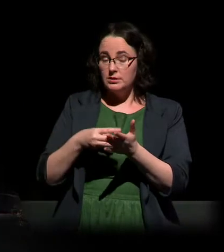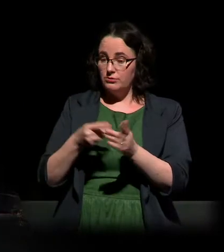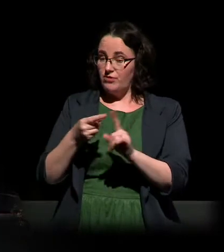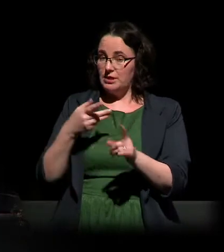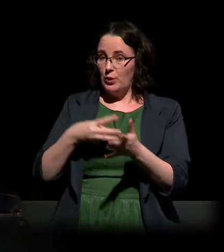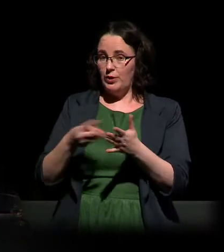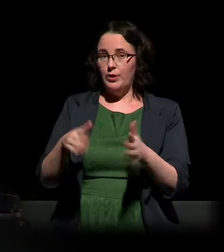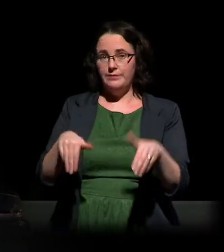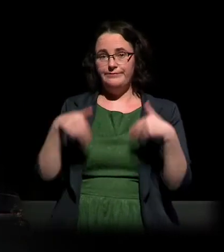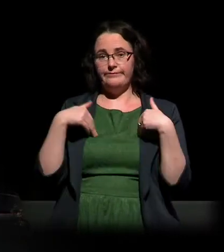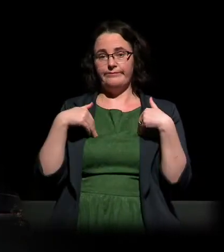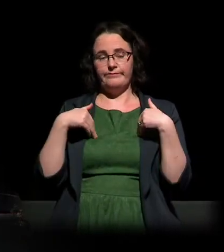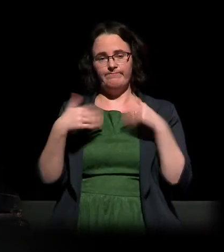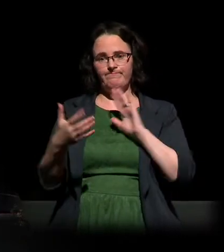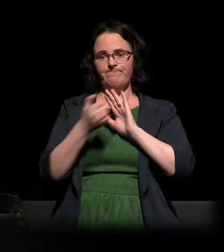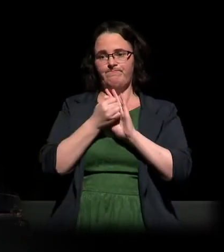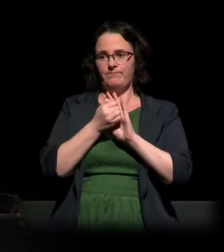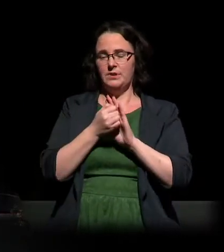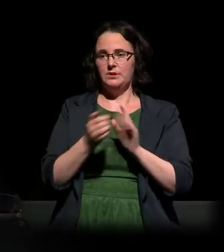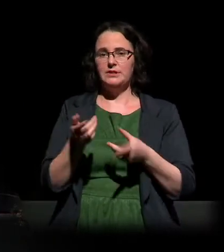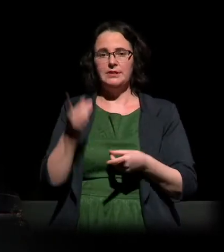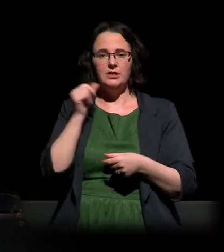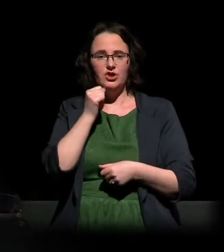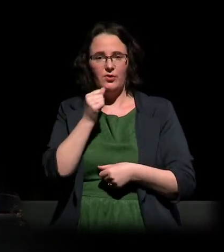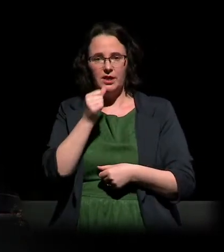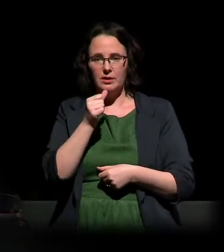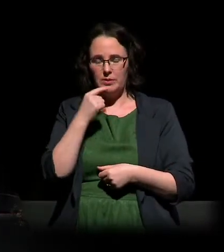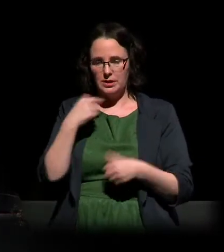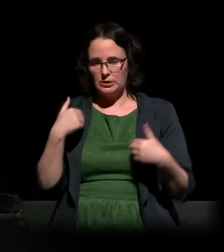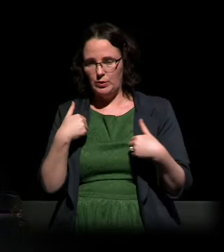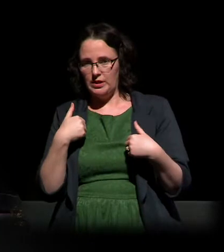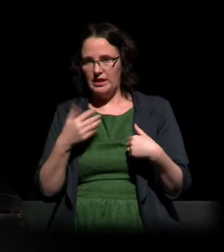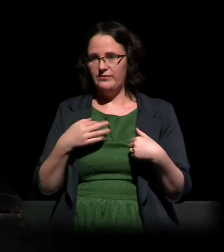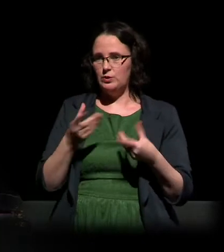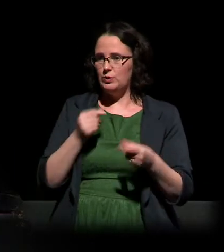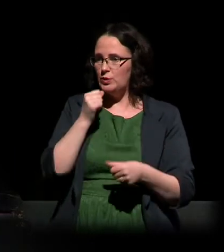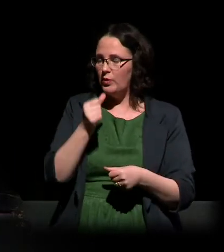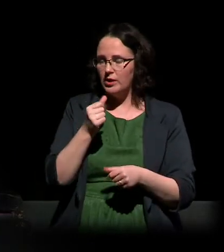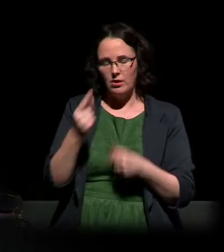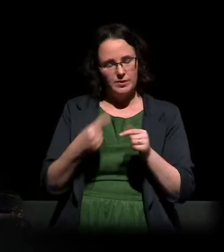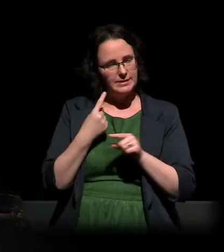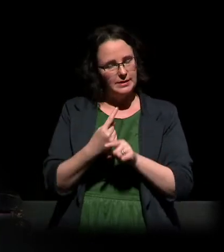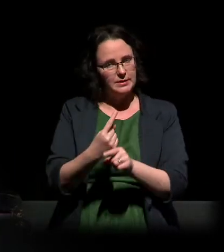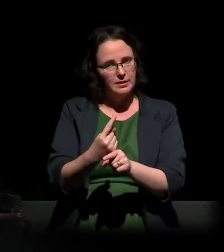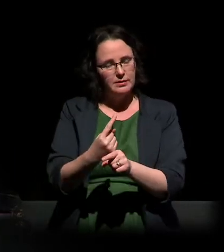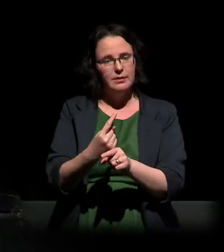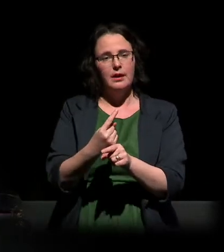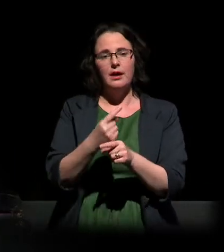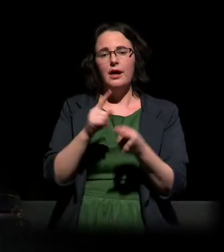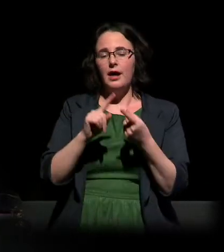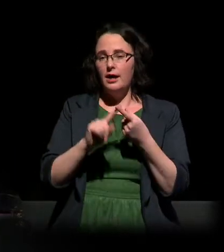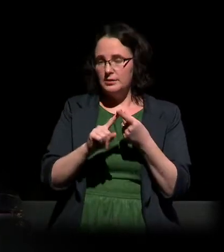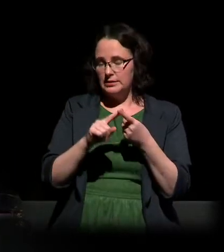quandary of the bystander is ever-present. And the most difficult thing of course is to try to understand the